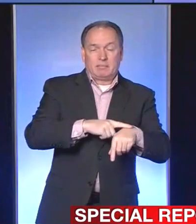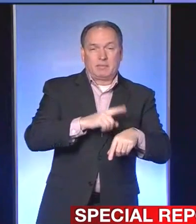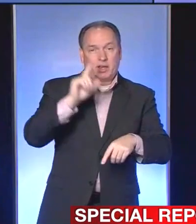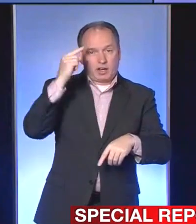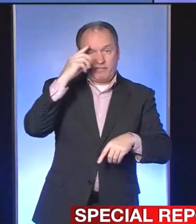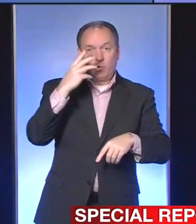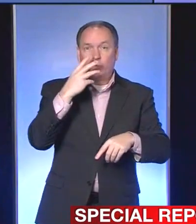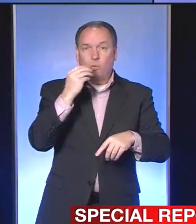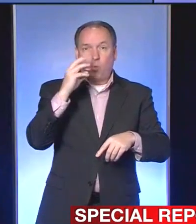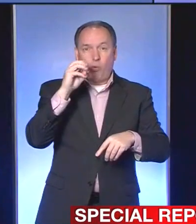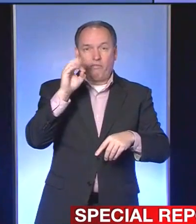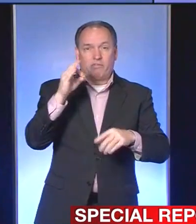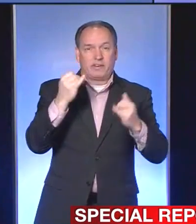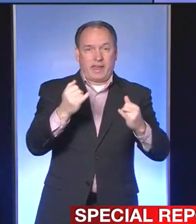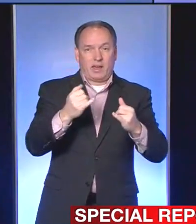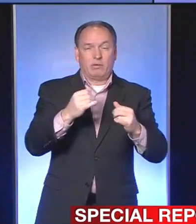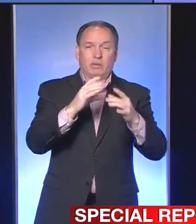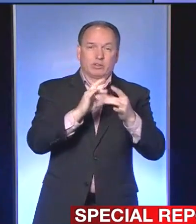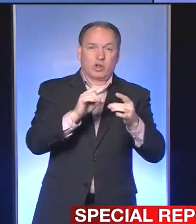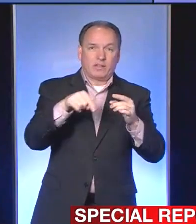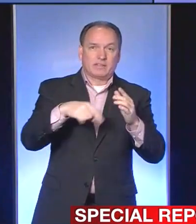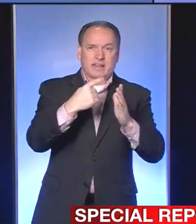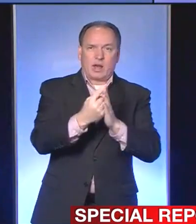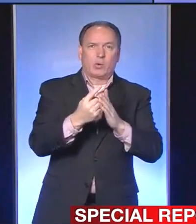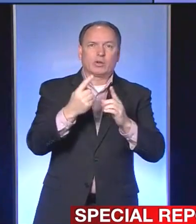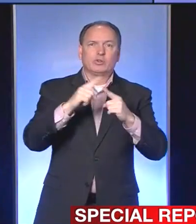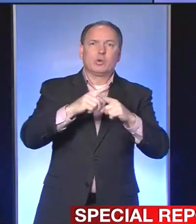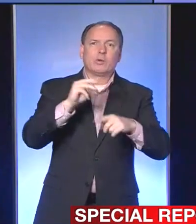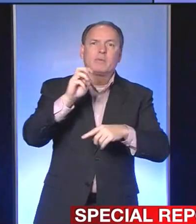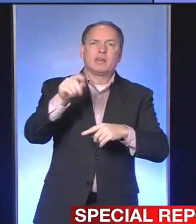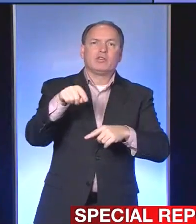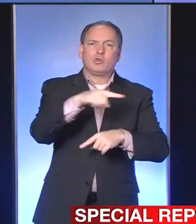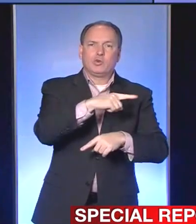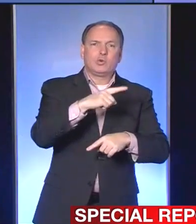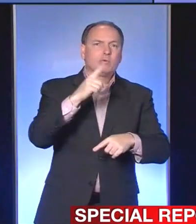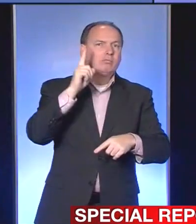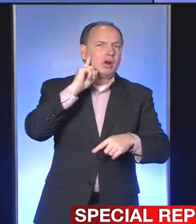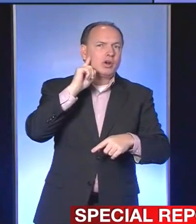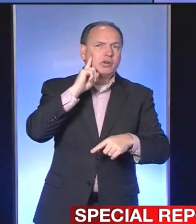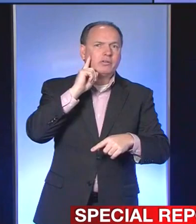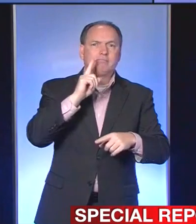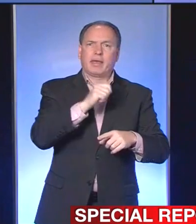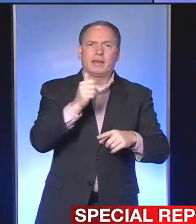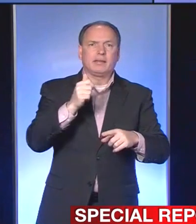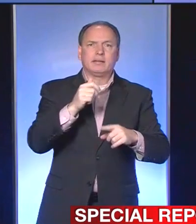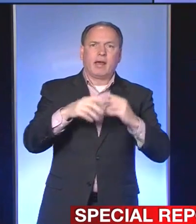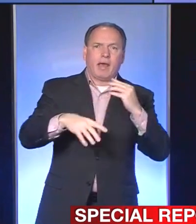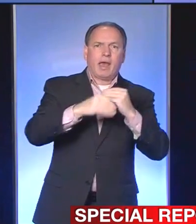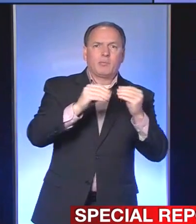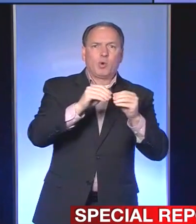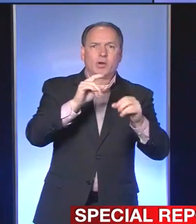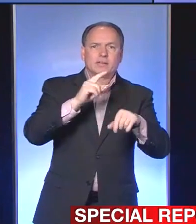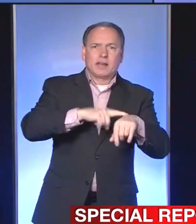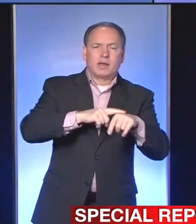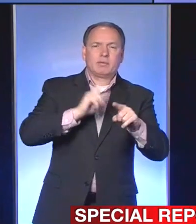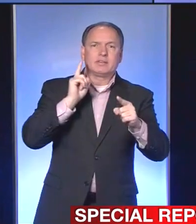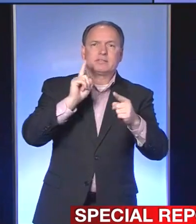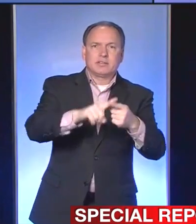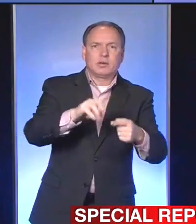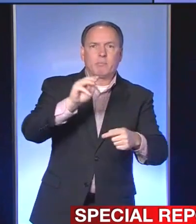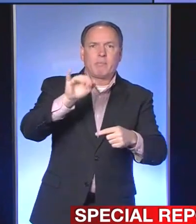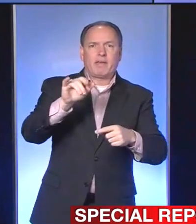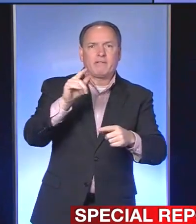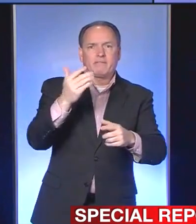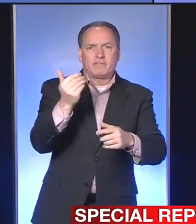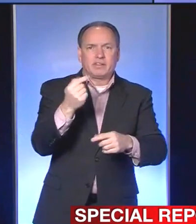is speaking at this hour to the media. What have you heard? Is the stay-at-home order extended to May 15th, as far as you know,